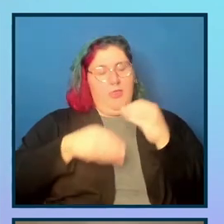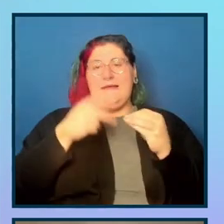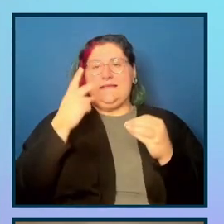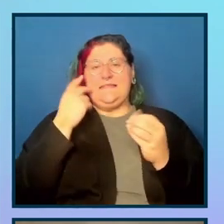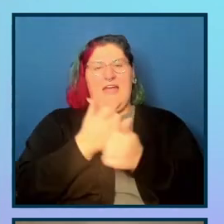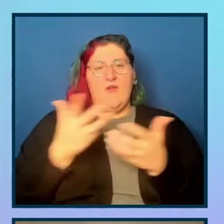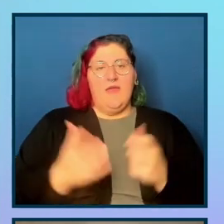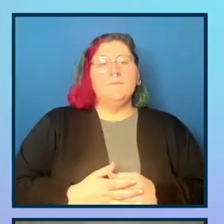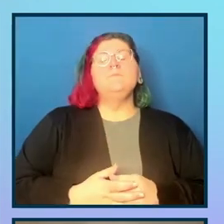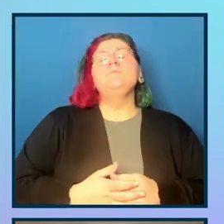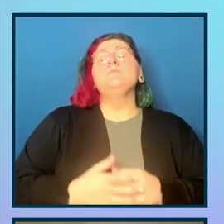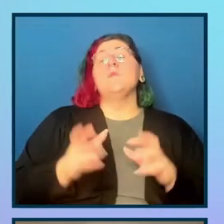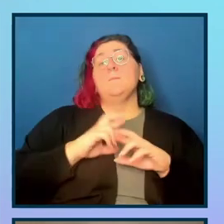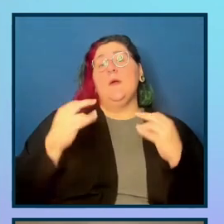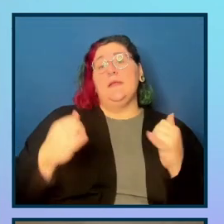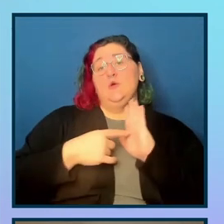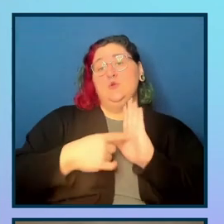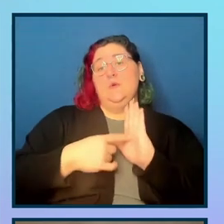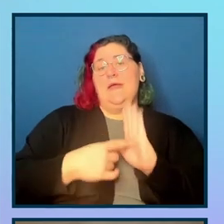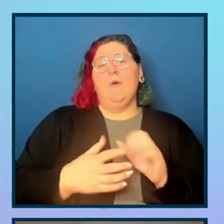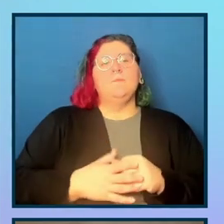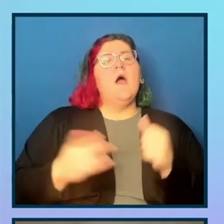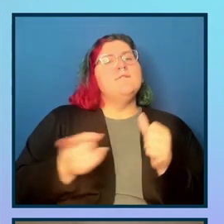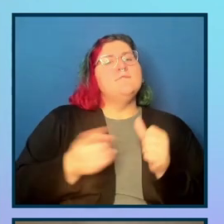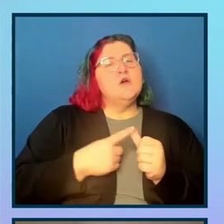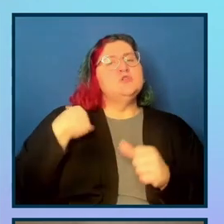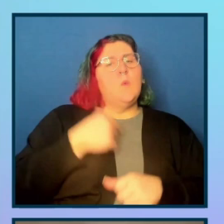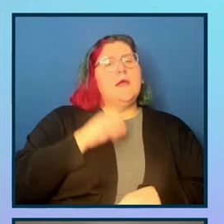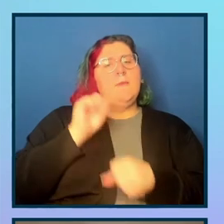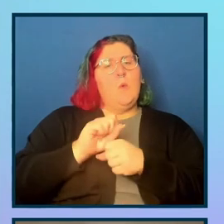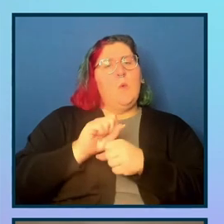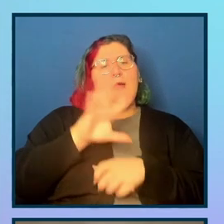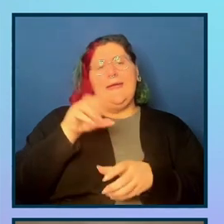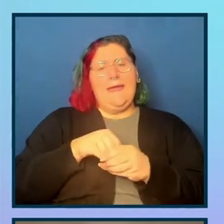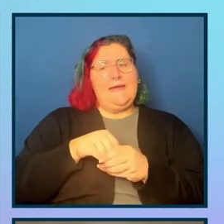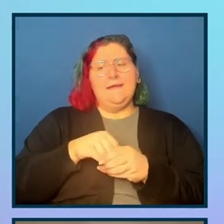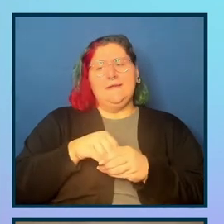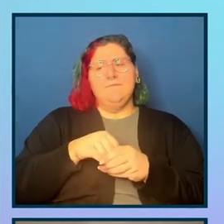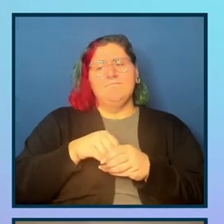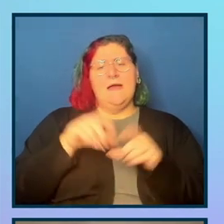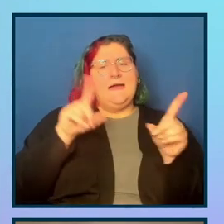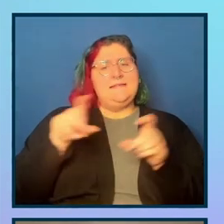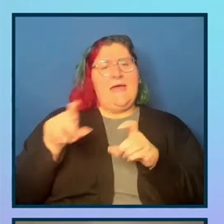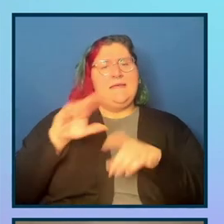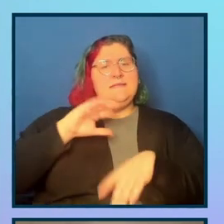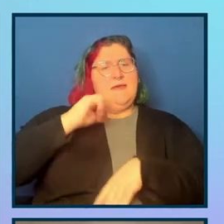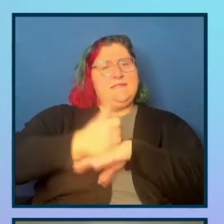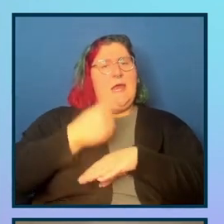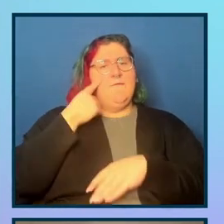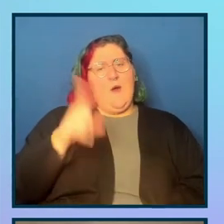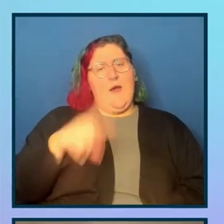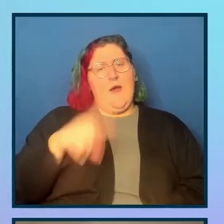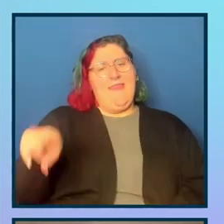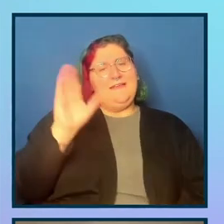And so first off, we're going to be working in a little test page that I set up just for this talk, just for you all. I made